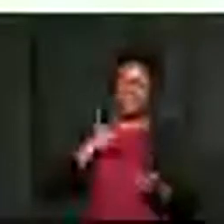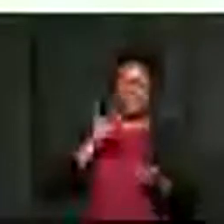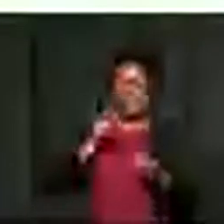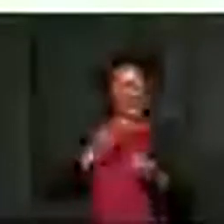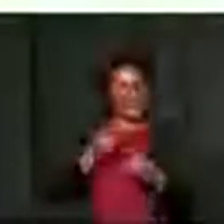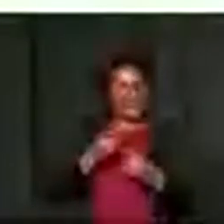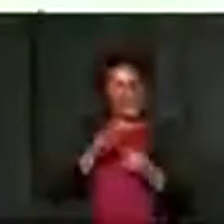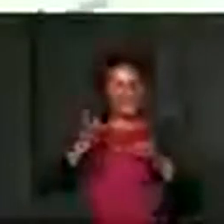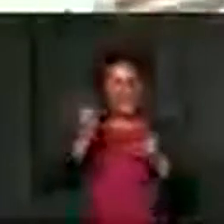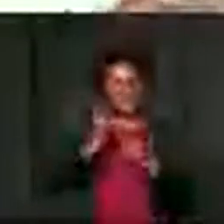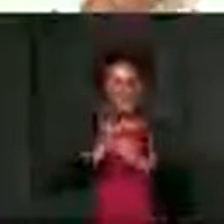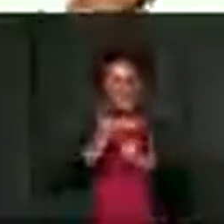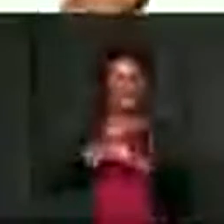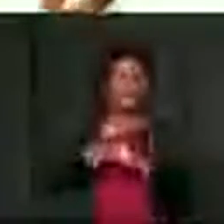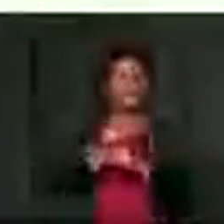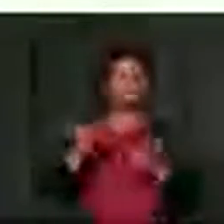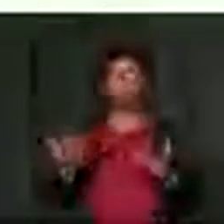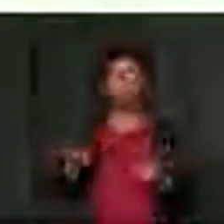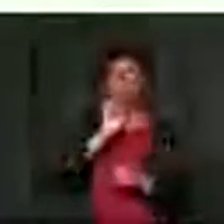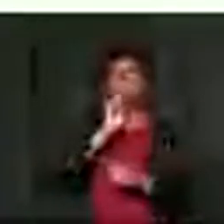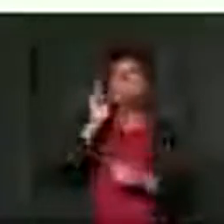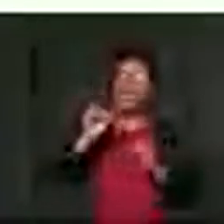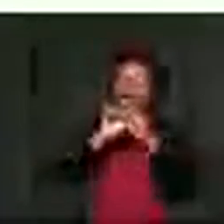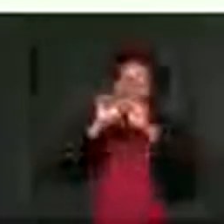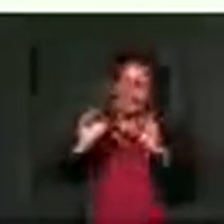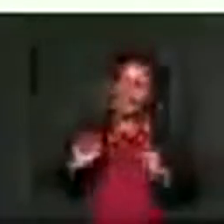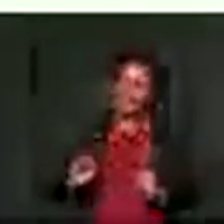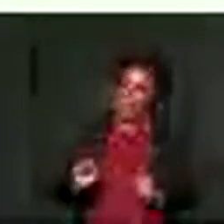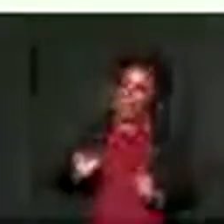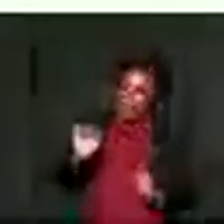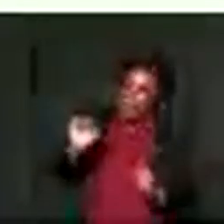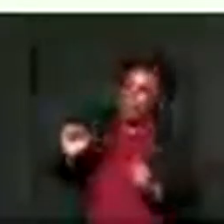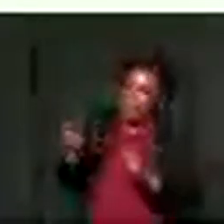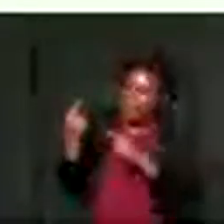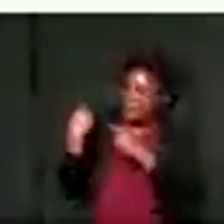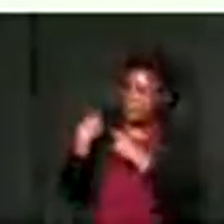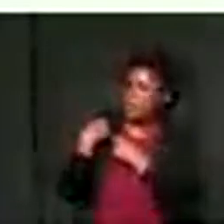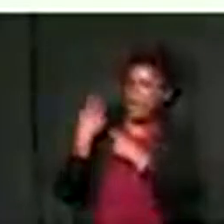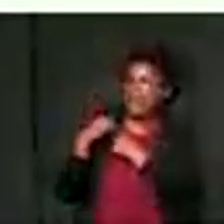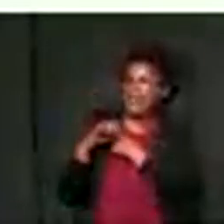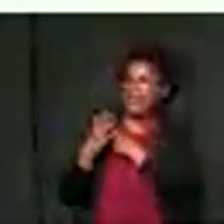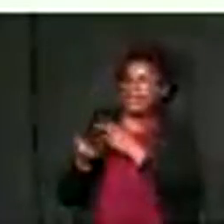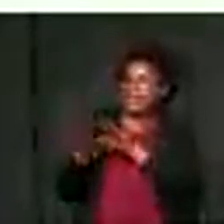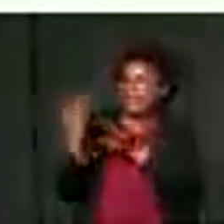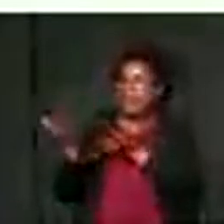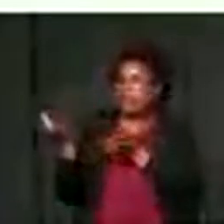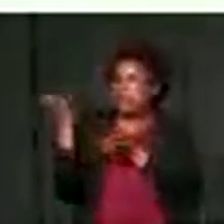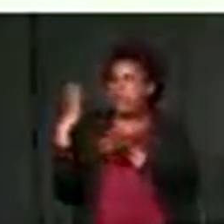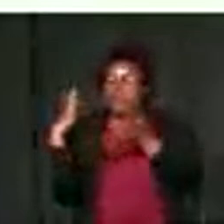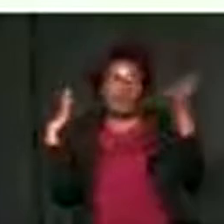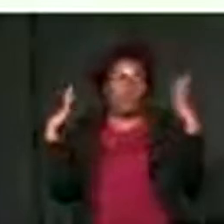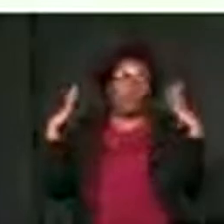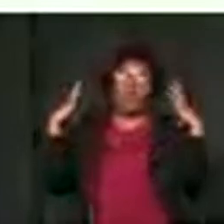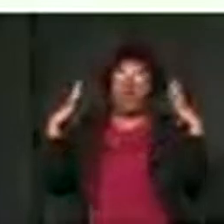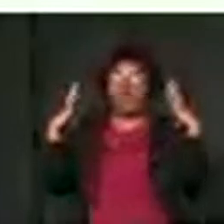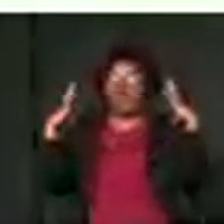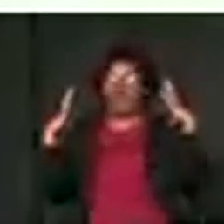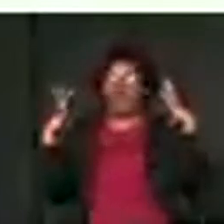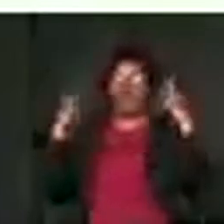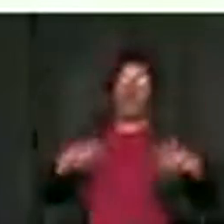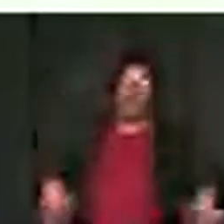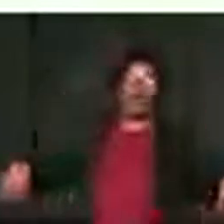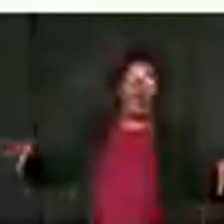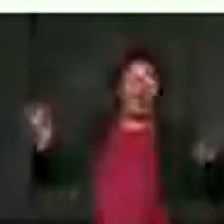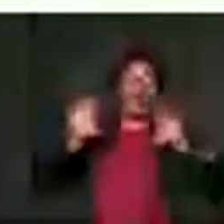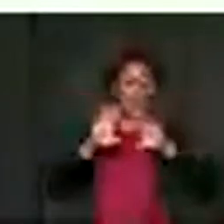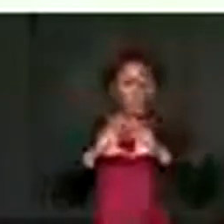teachers carry the system, they carry all of us. We're on their shoulders. So I really want to acknowledge